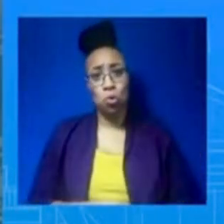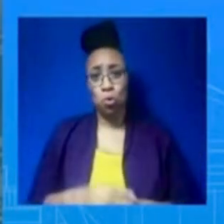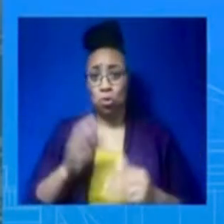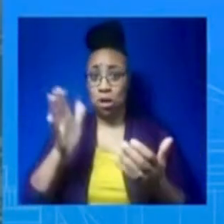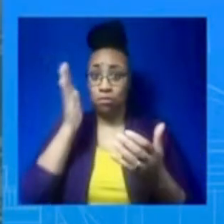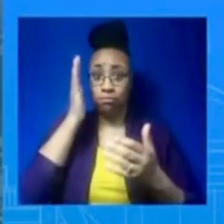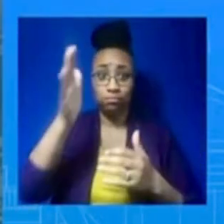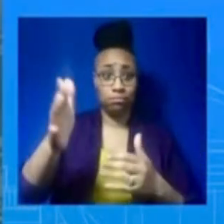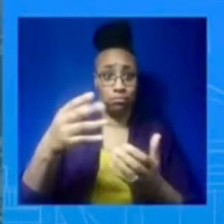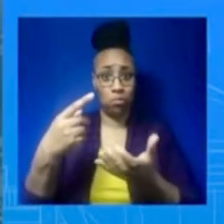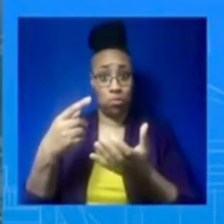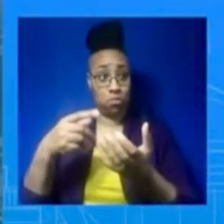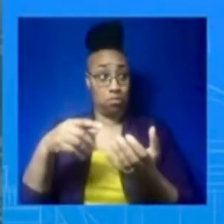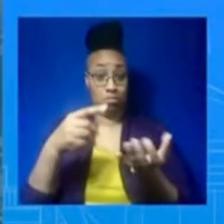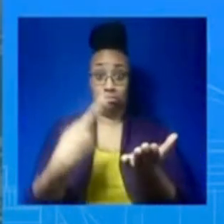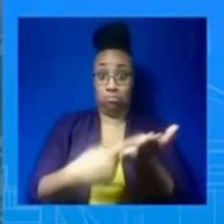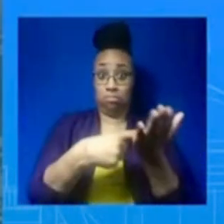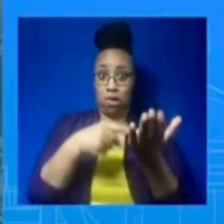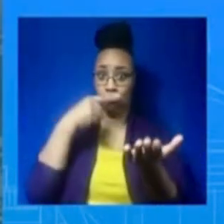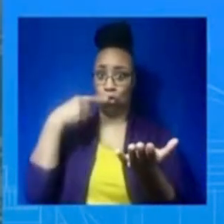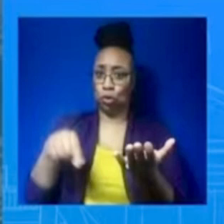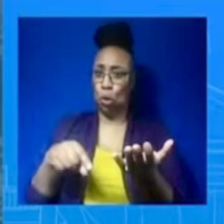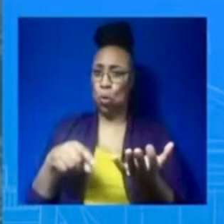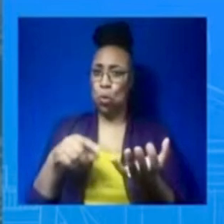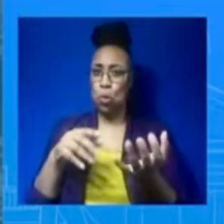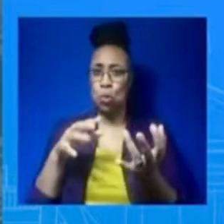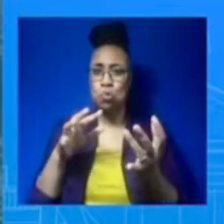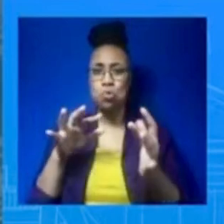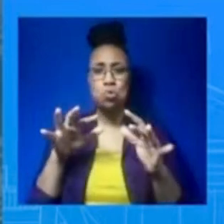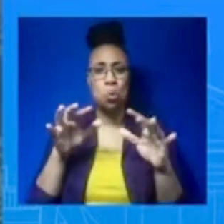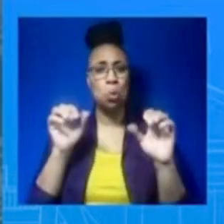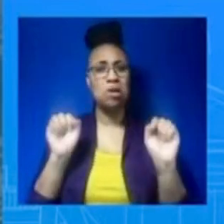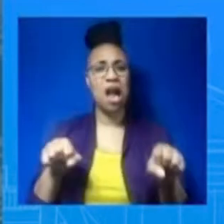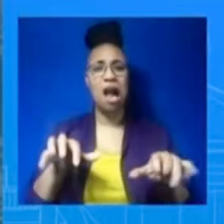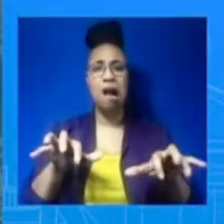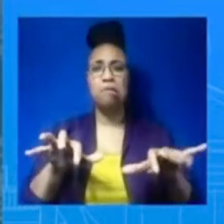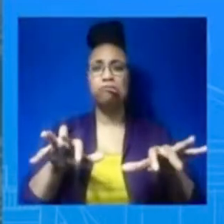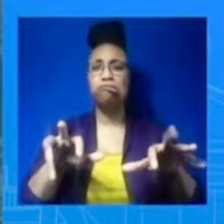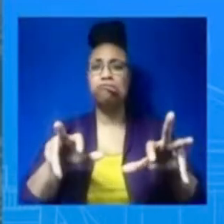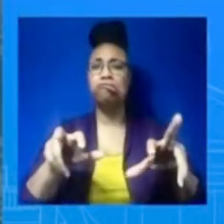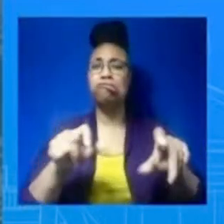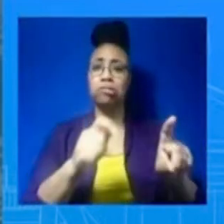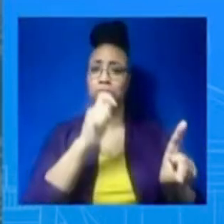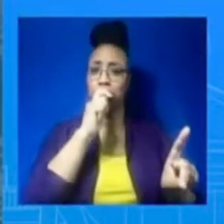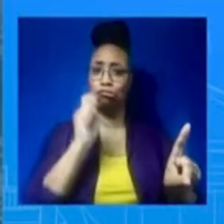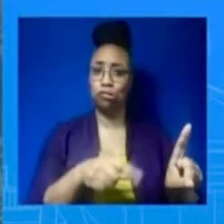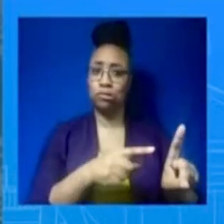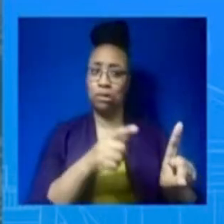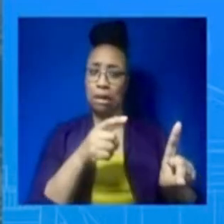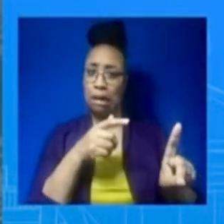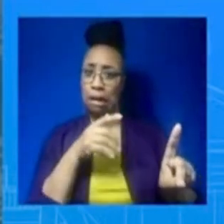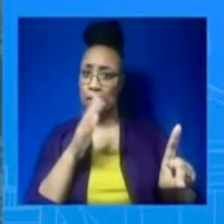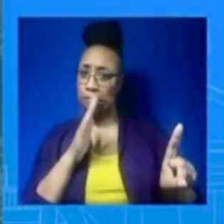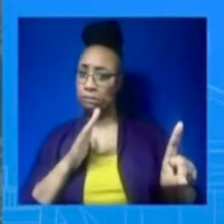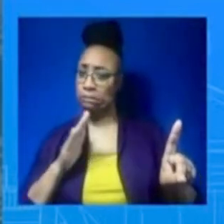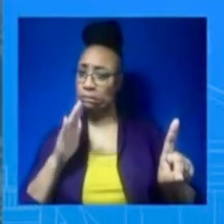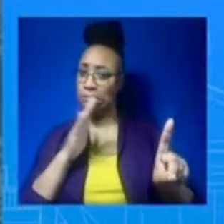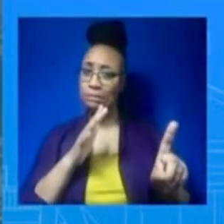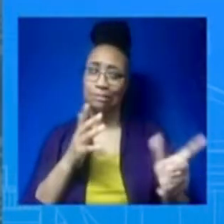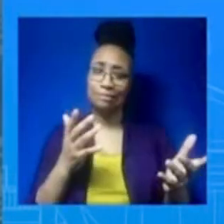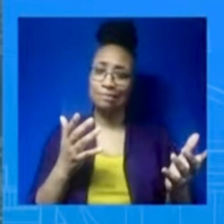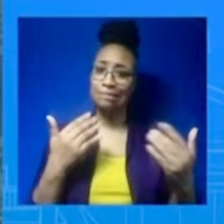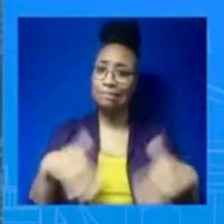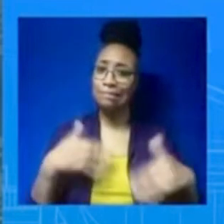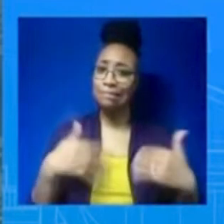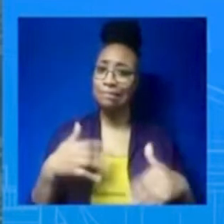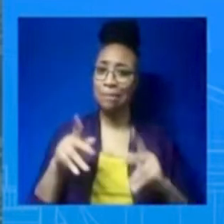As you all know, close coordination with our allies and partners has been a priority for President Biden since taking office and throughout the past year as we support Ukraine. In